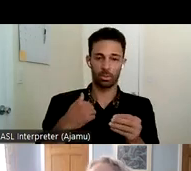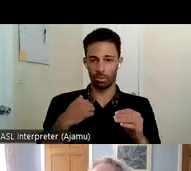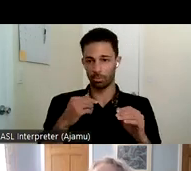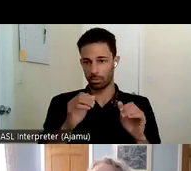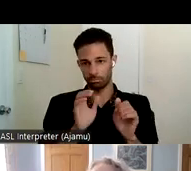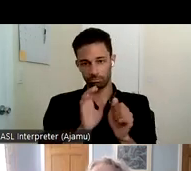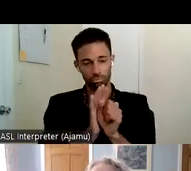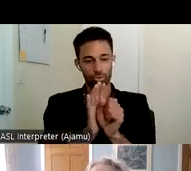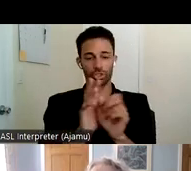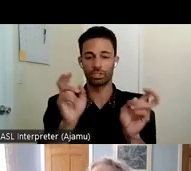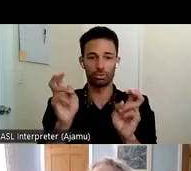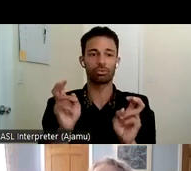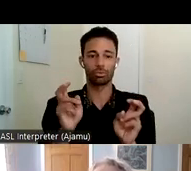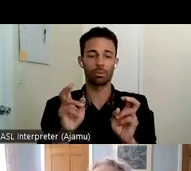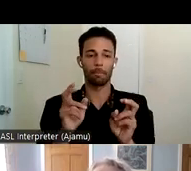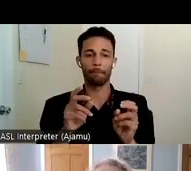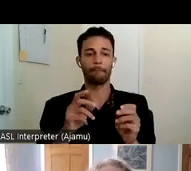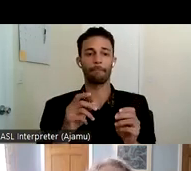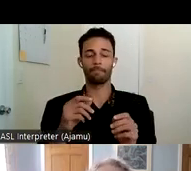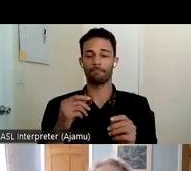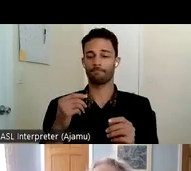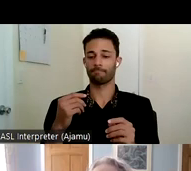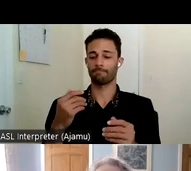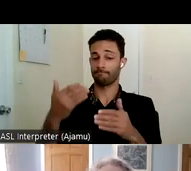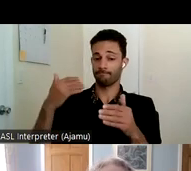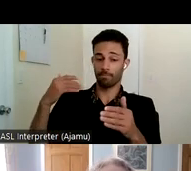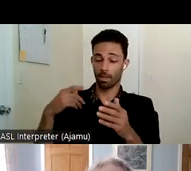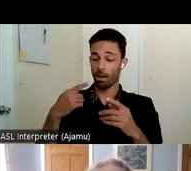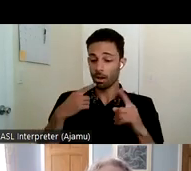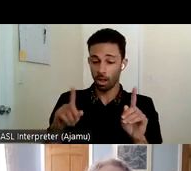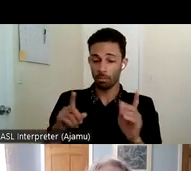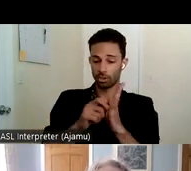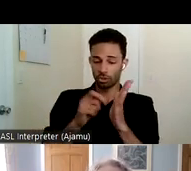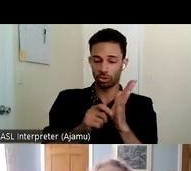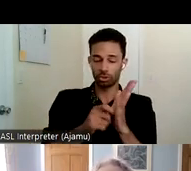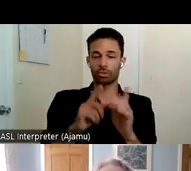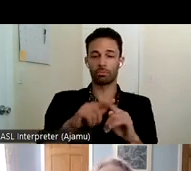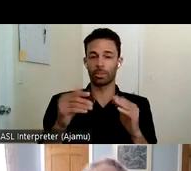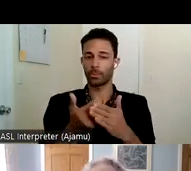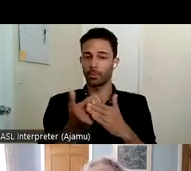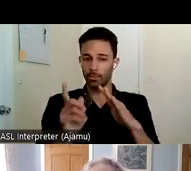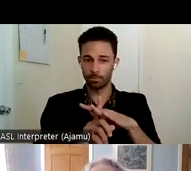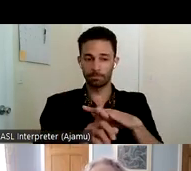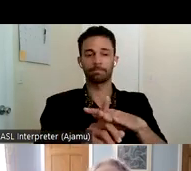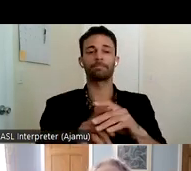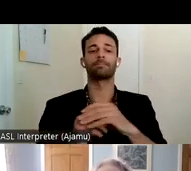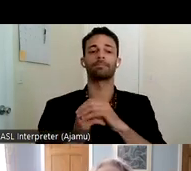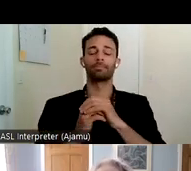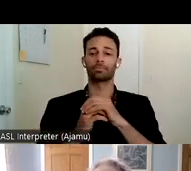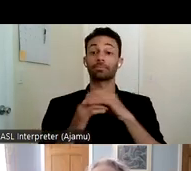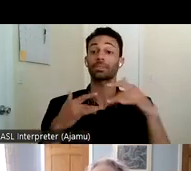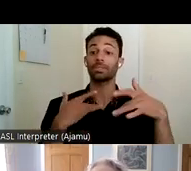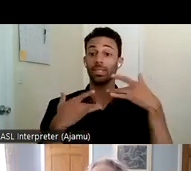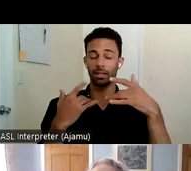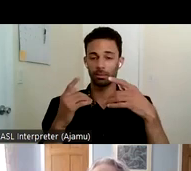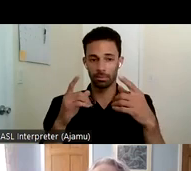uh checking off the ones that we've accomplished but bringing other ones forward you know it's especially exciting to be talking to this